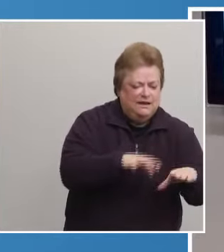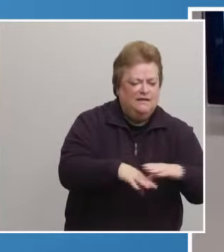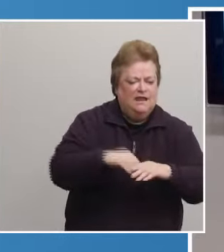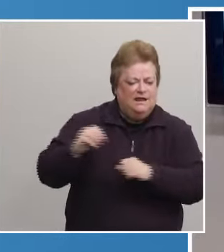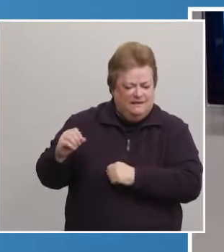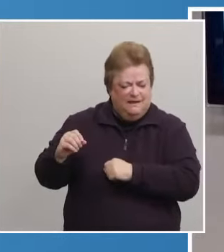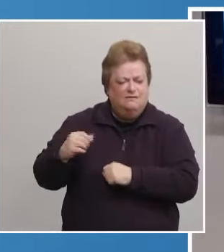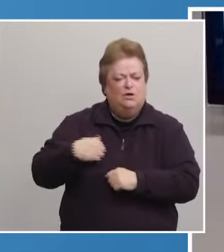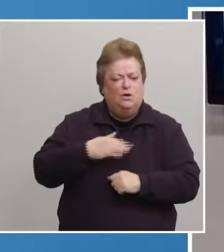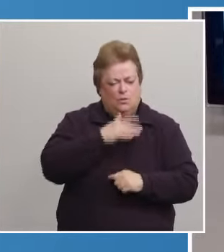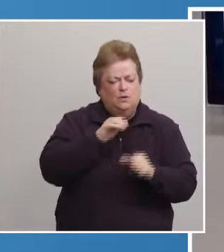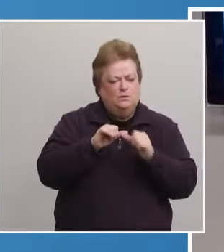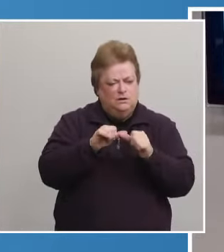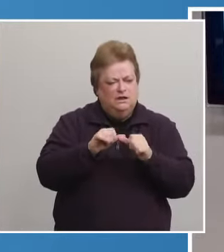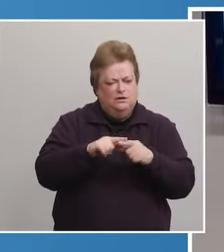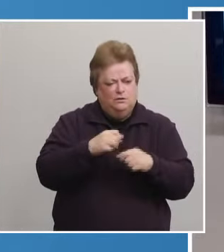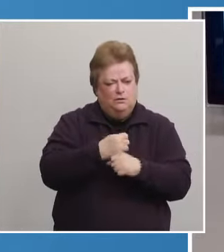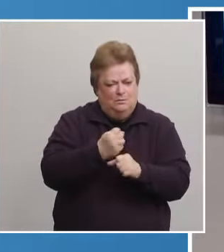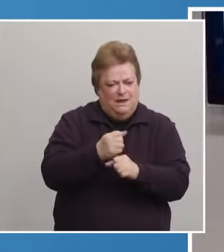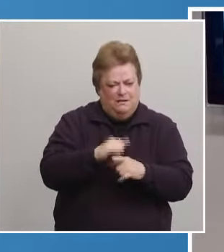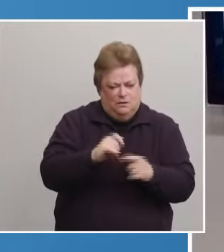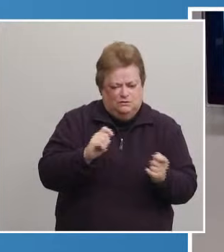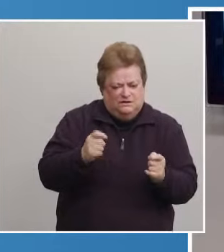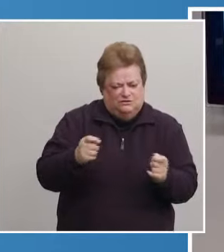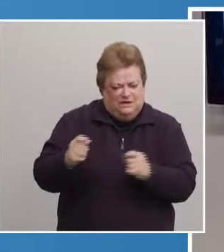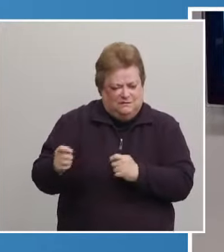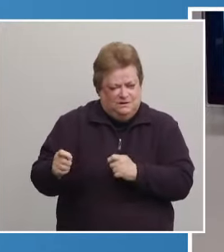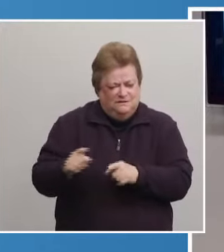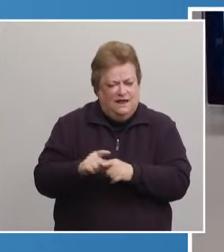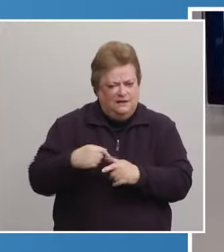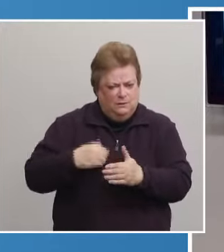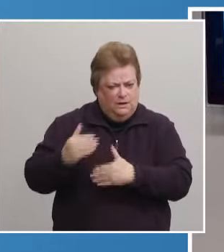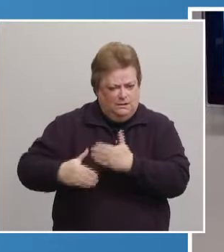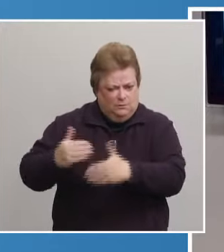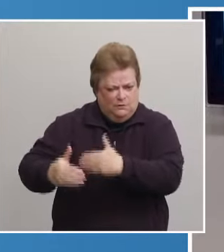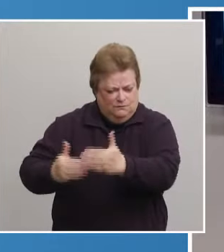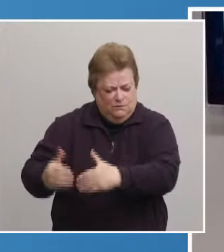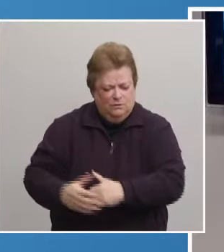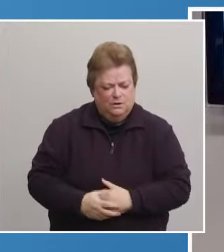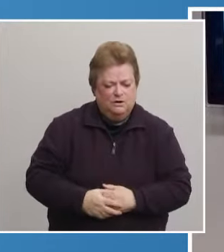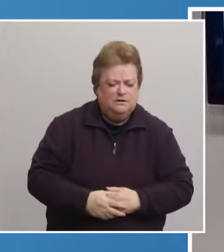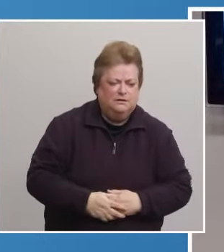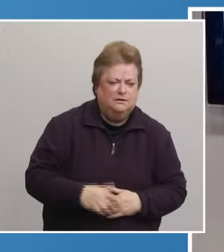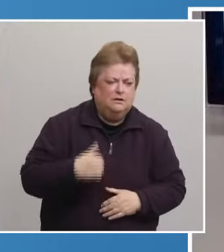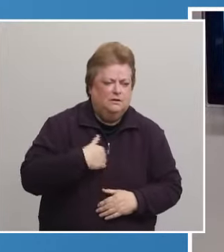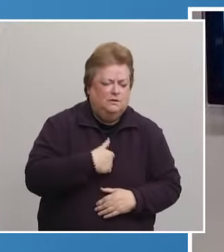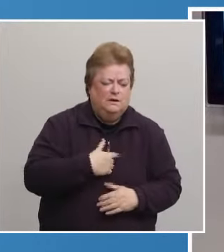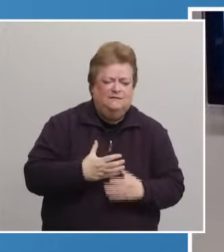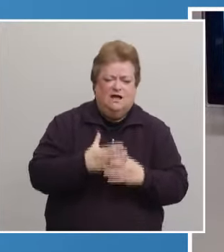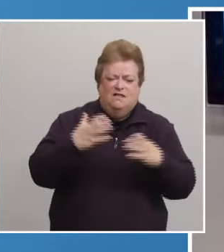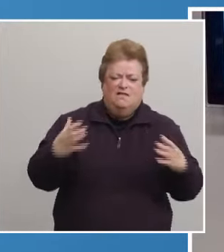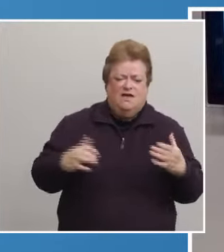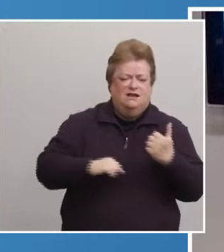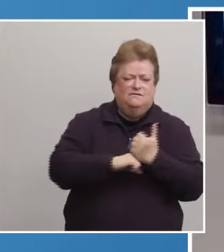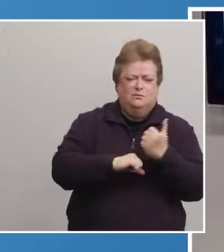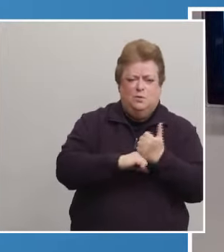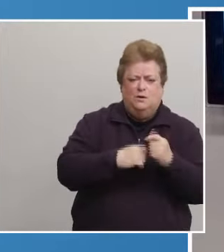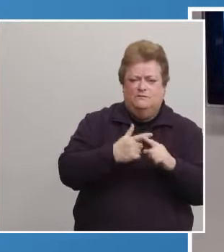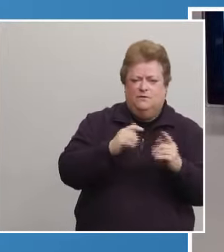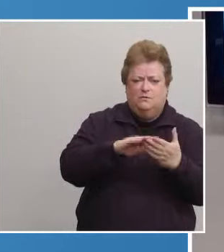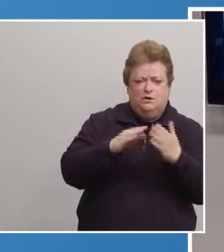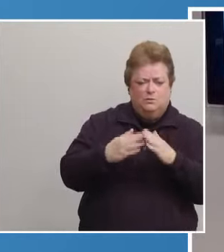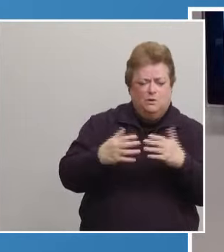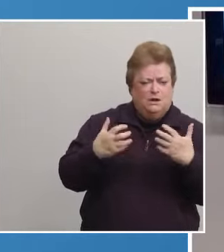to make adjustments as we move forward with that. We have tremendous support from our community partners